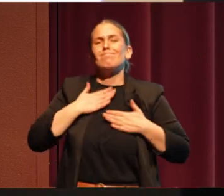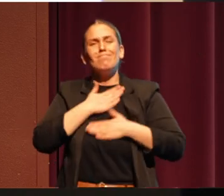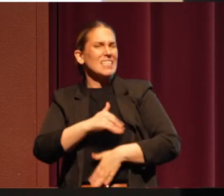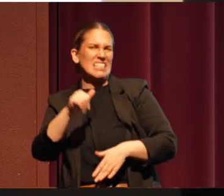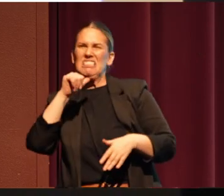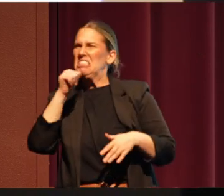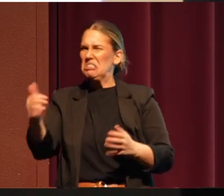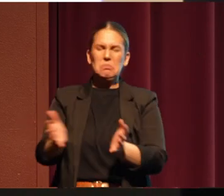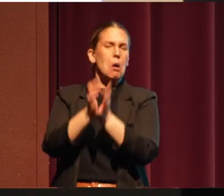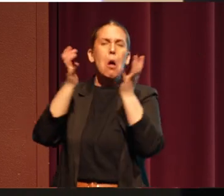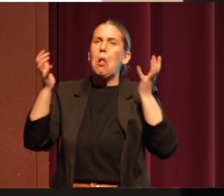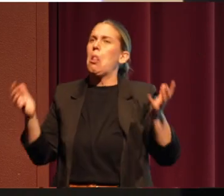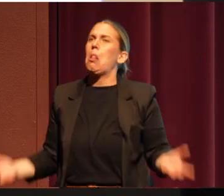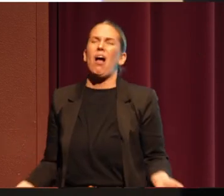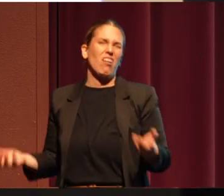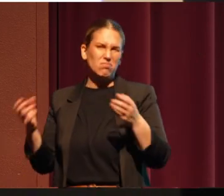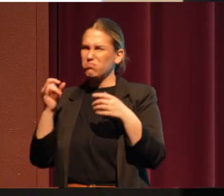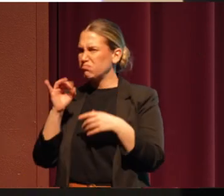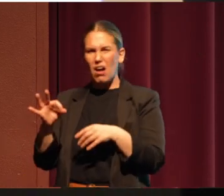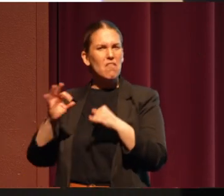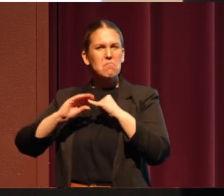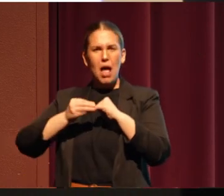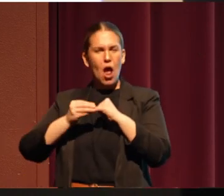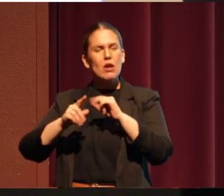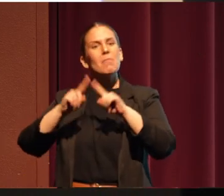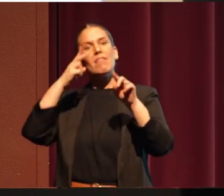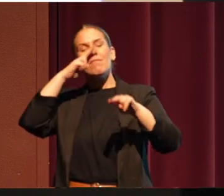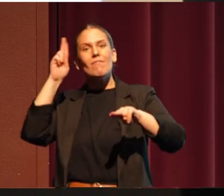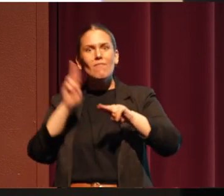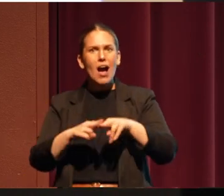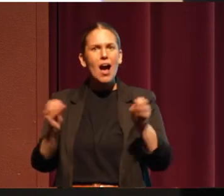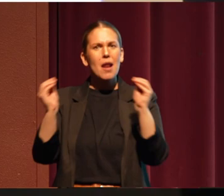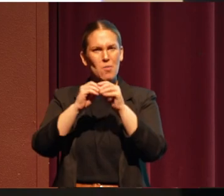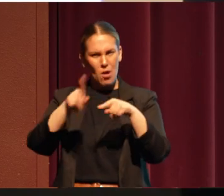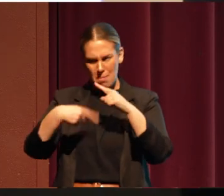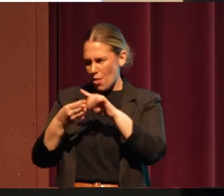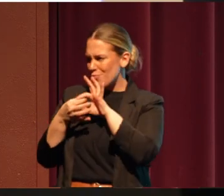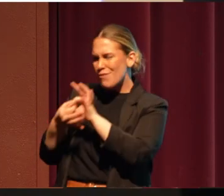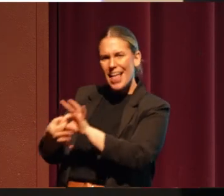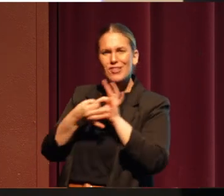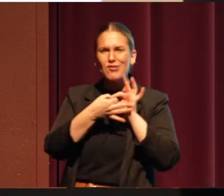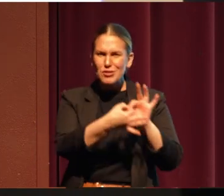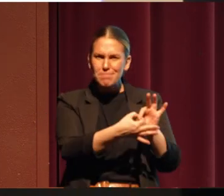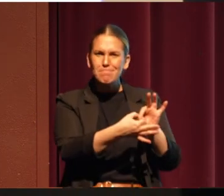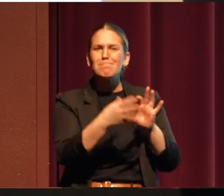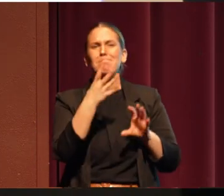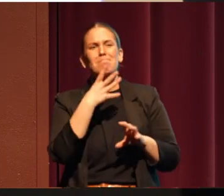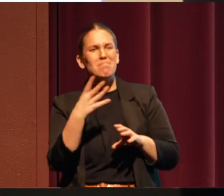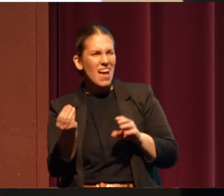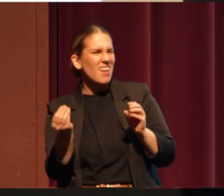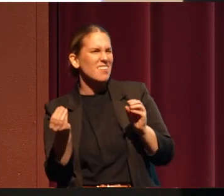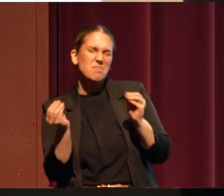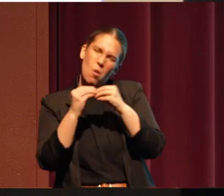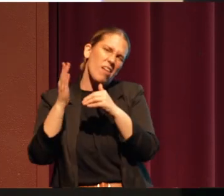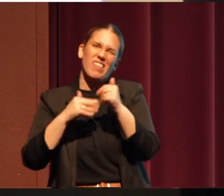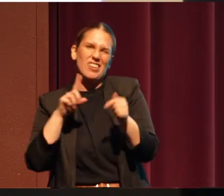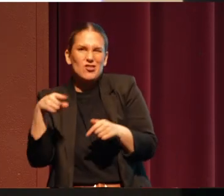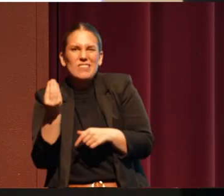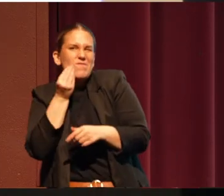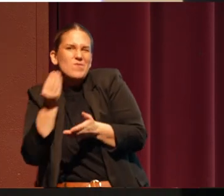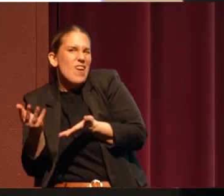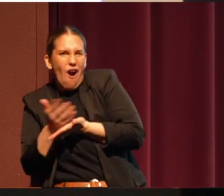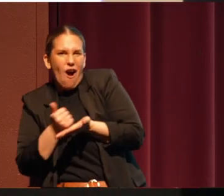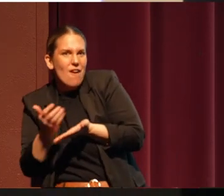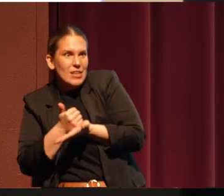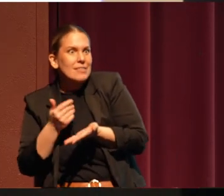huckleberries. But we had fun. It was more about the relationship than the food and the harvest. And it felt so good to see the forest